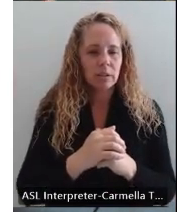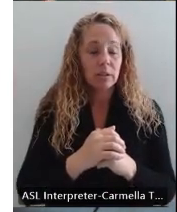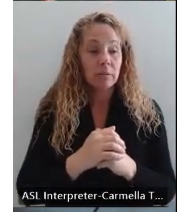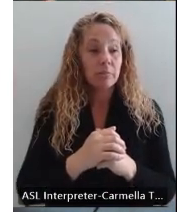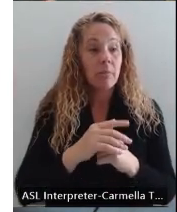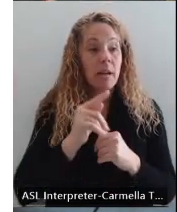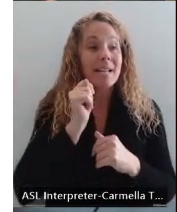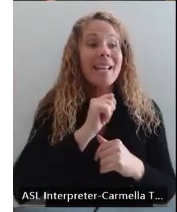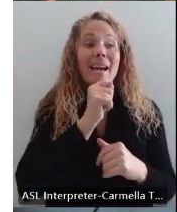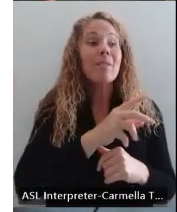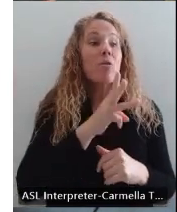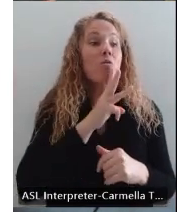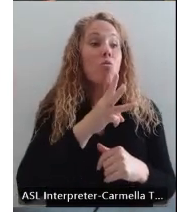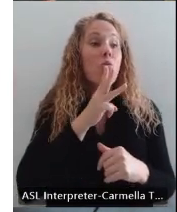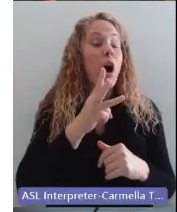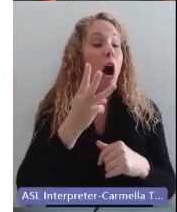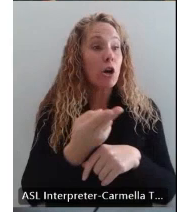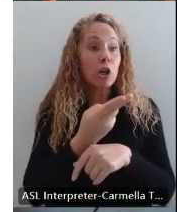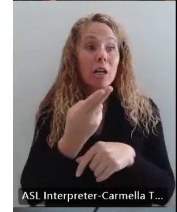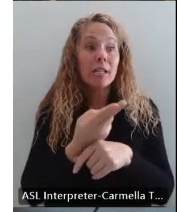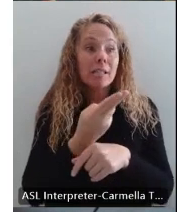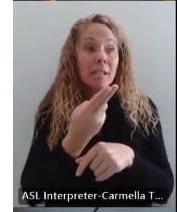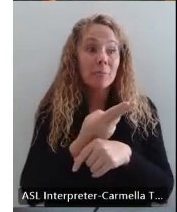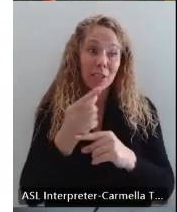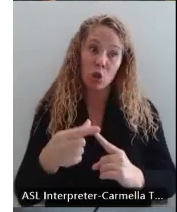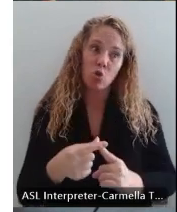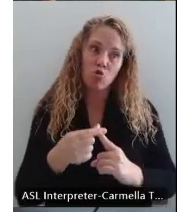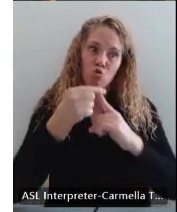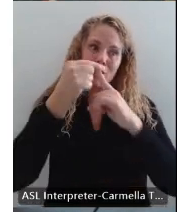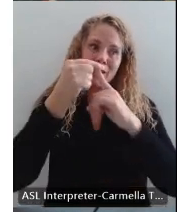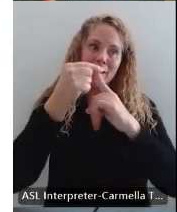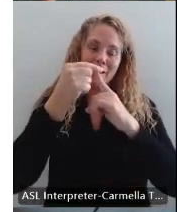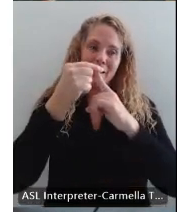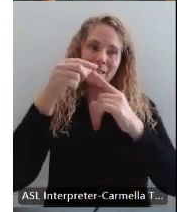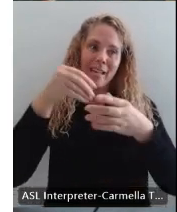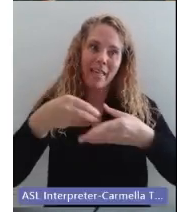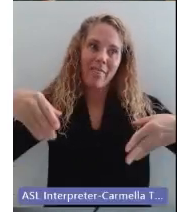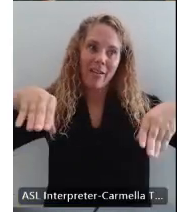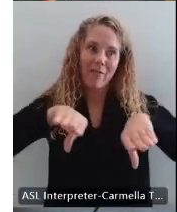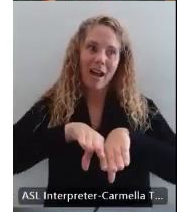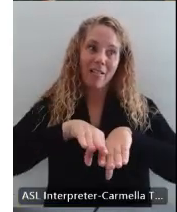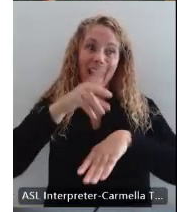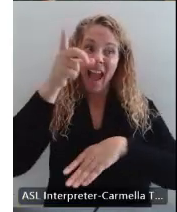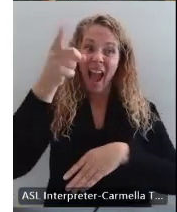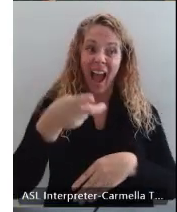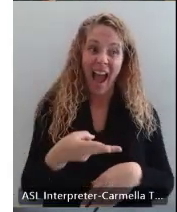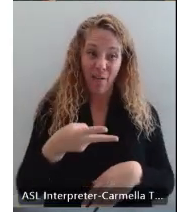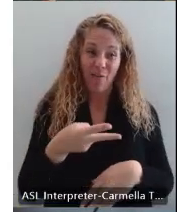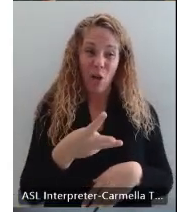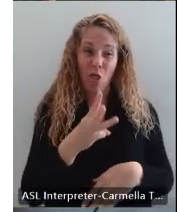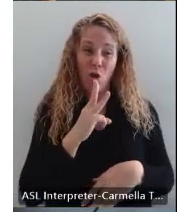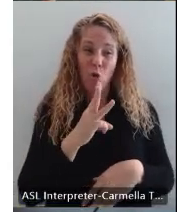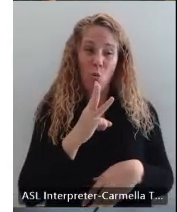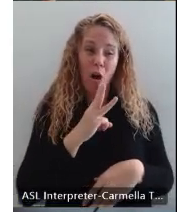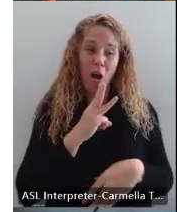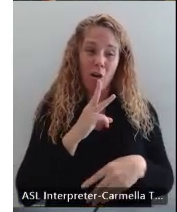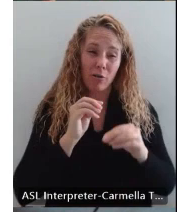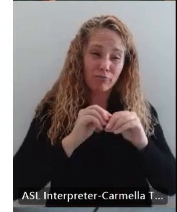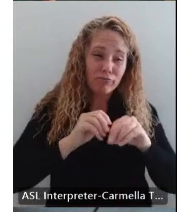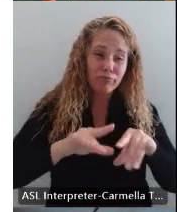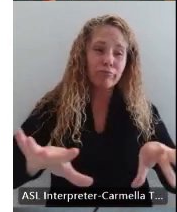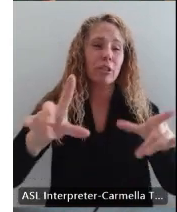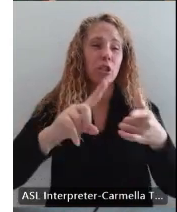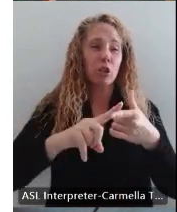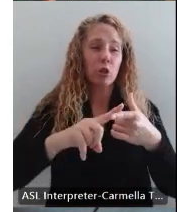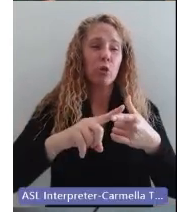Tempe's water consumption is unique in the valley, half of our water goes to residential